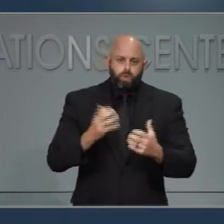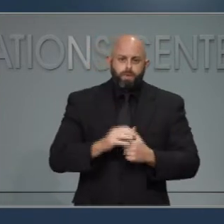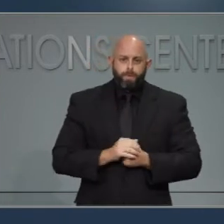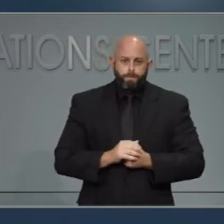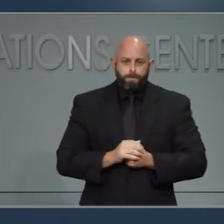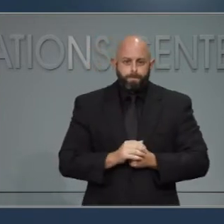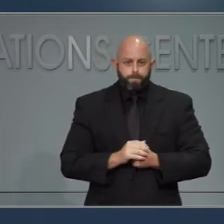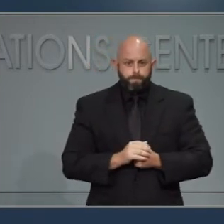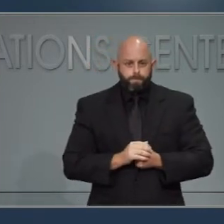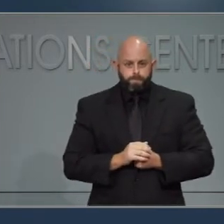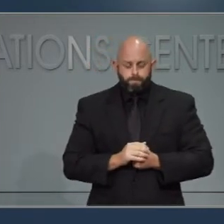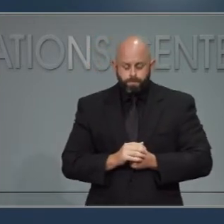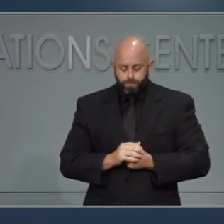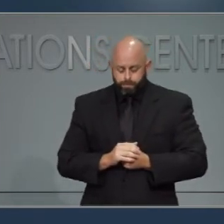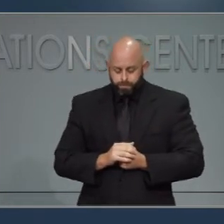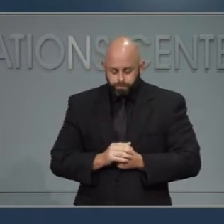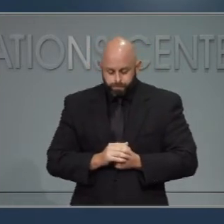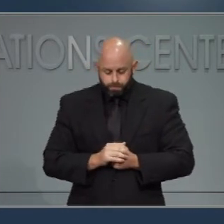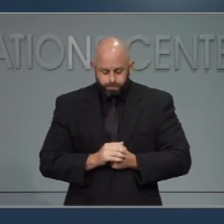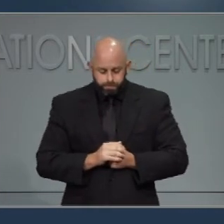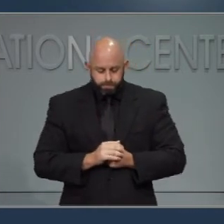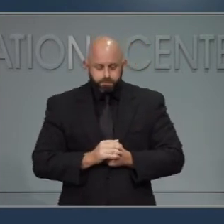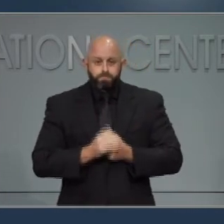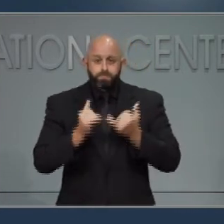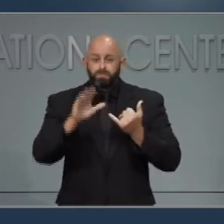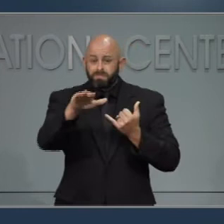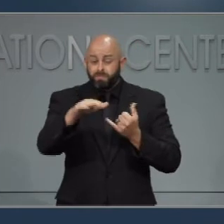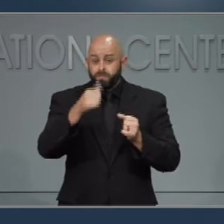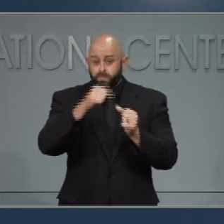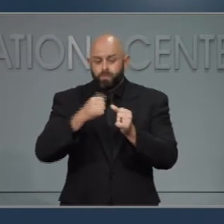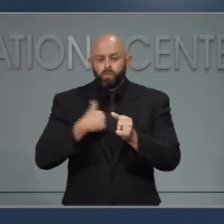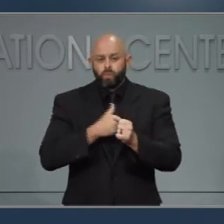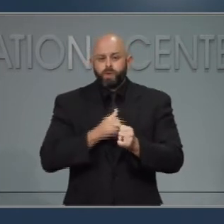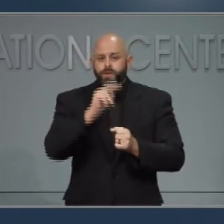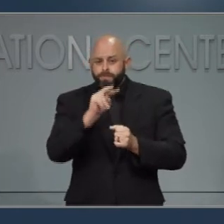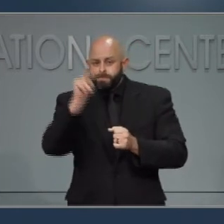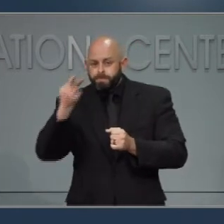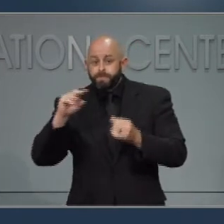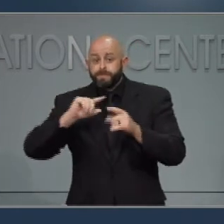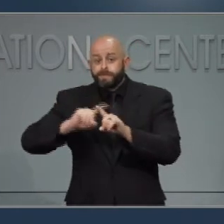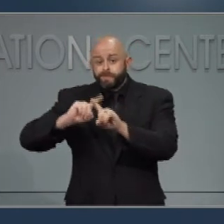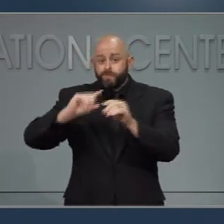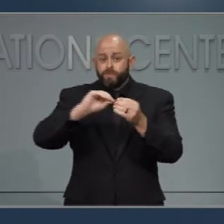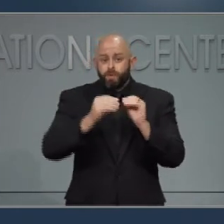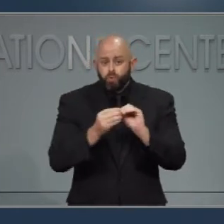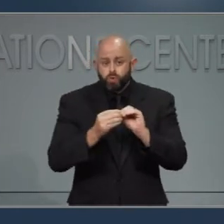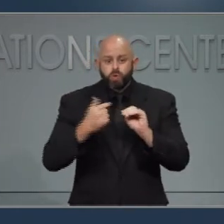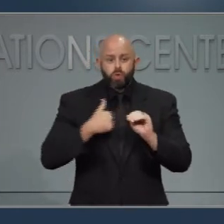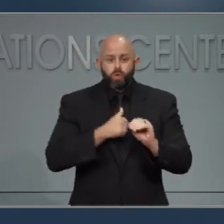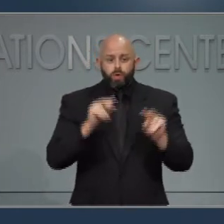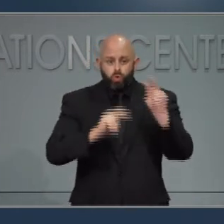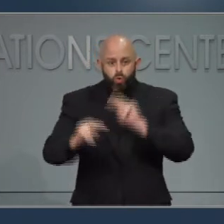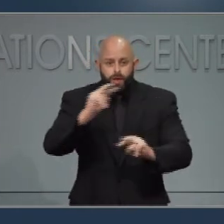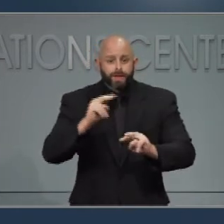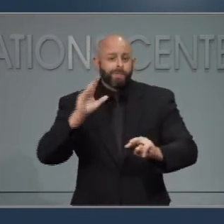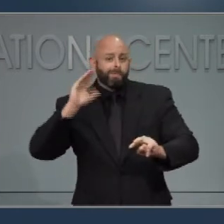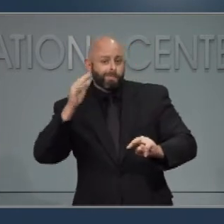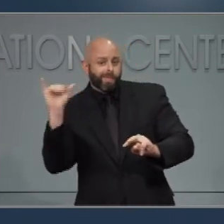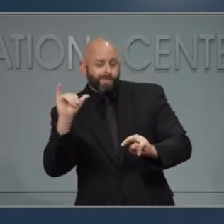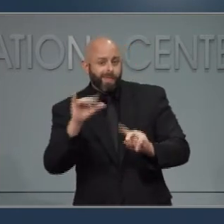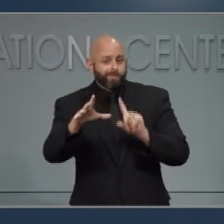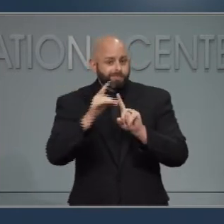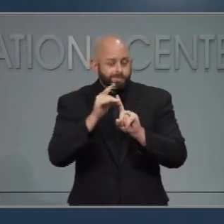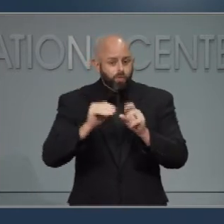reminder, we look at a combination of trend metrics. We look at COVID-like syndromic cases, lab-confirmed